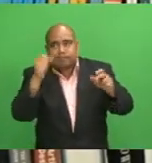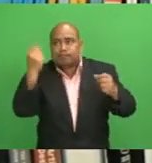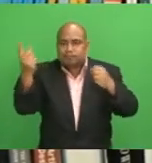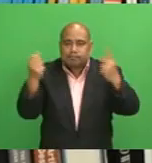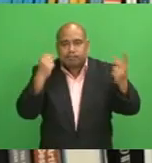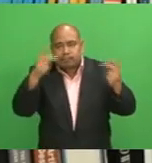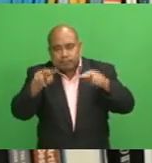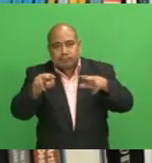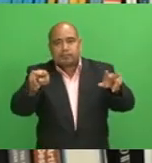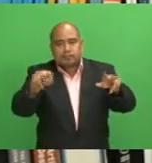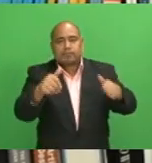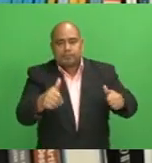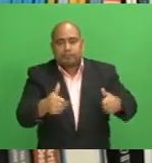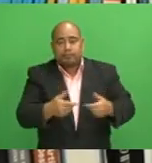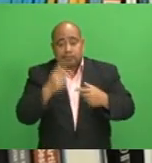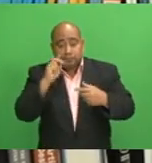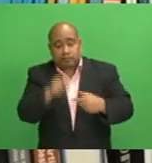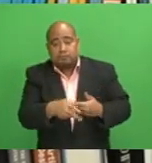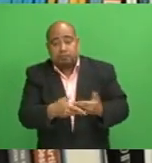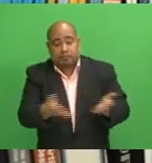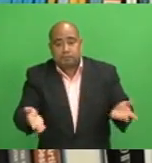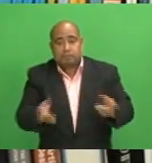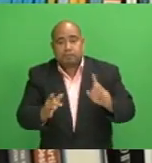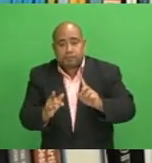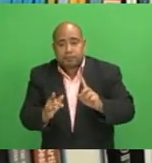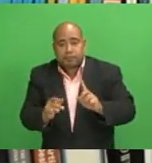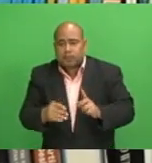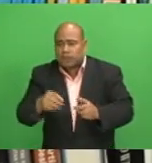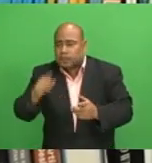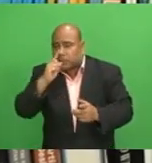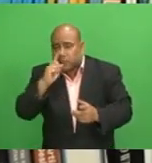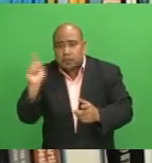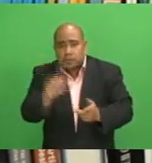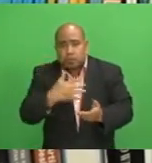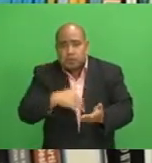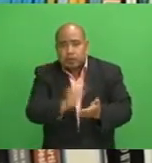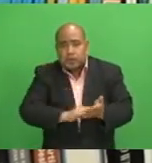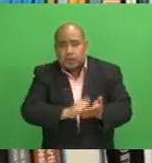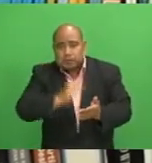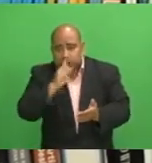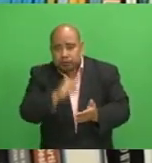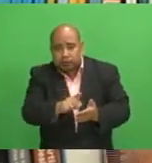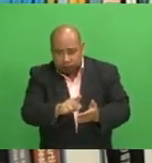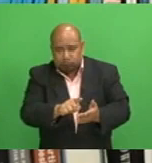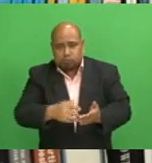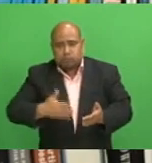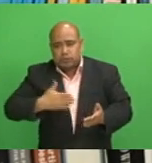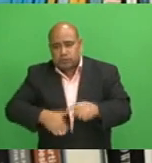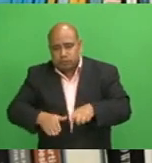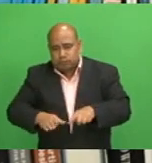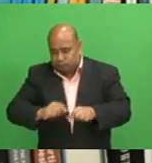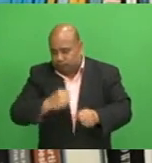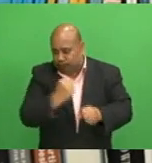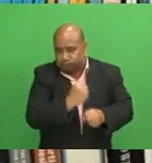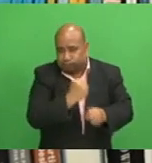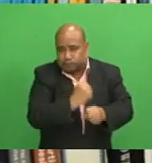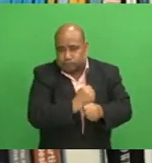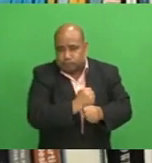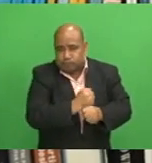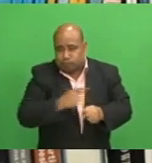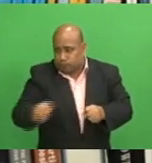what customers want and then develop the products to match, rather than us try and grow products and then try and find the buyer.